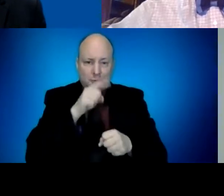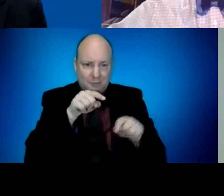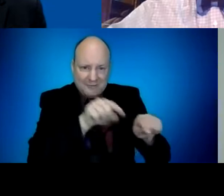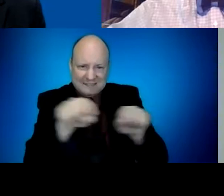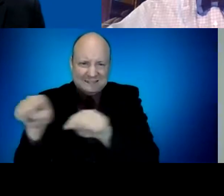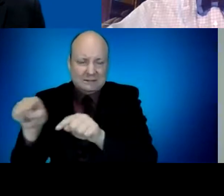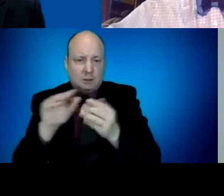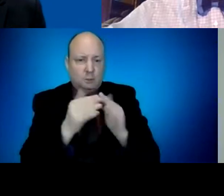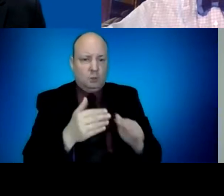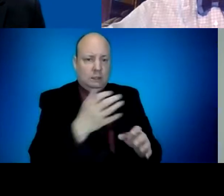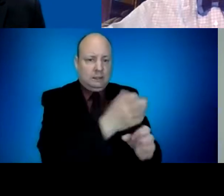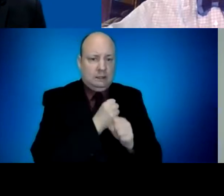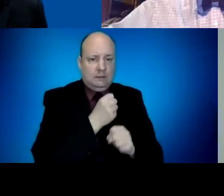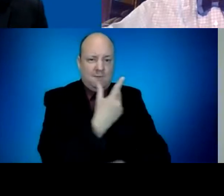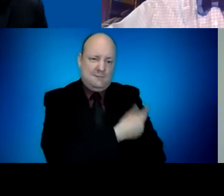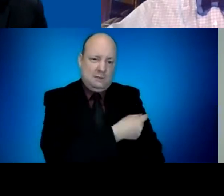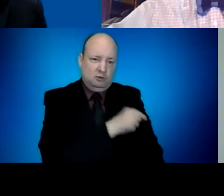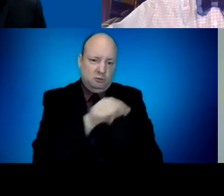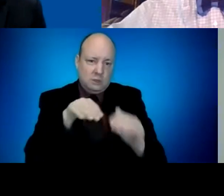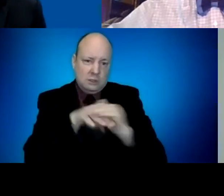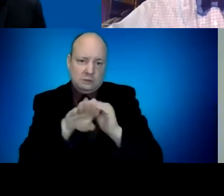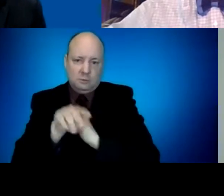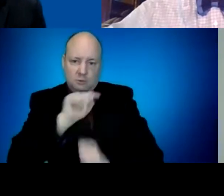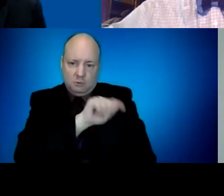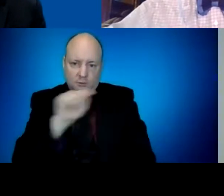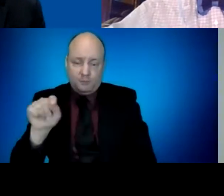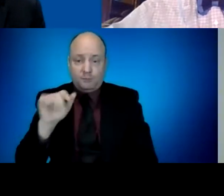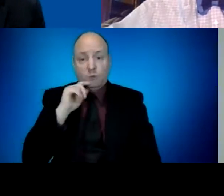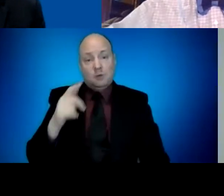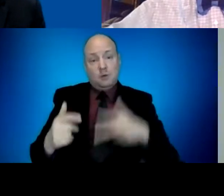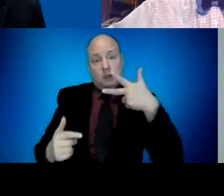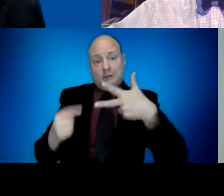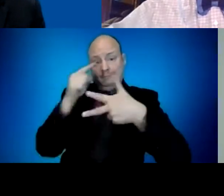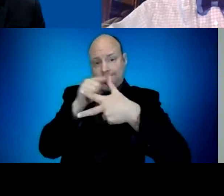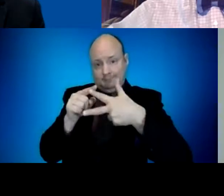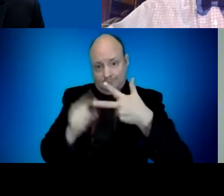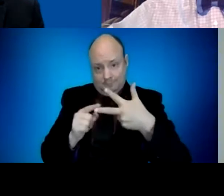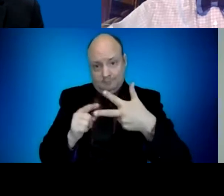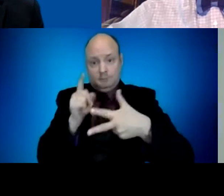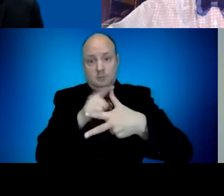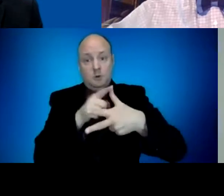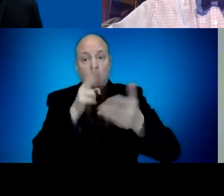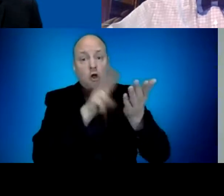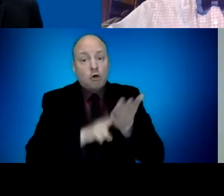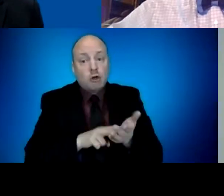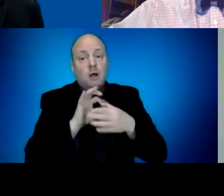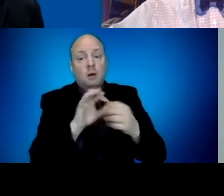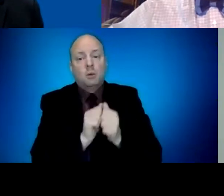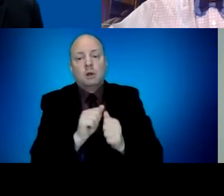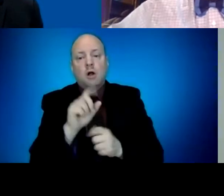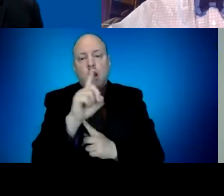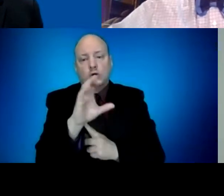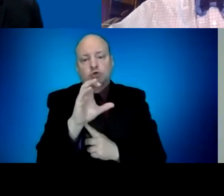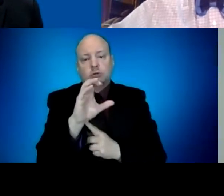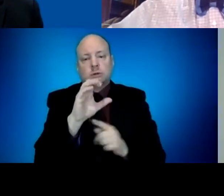we've got relationships and contracts with over 100 community-based organizations that are of those communities and work